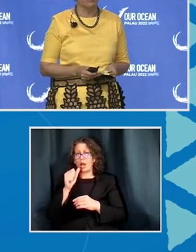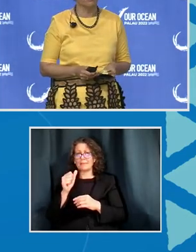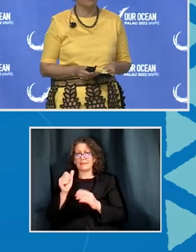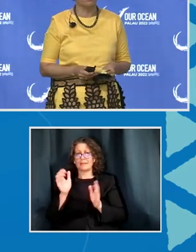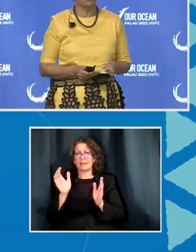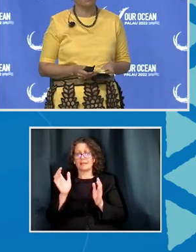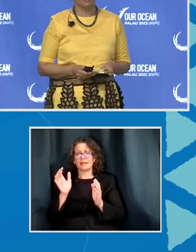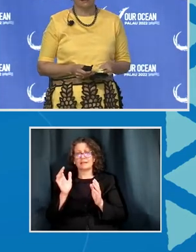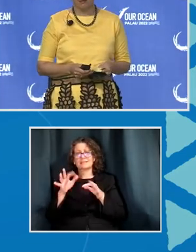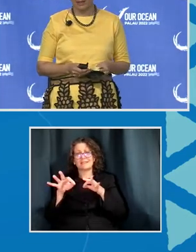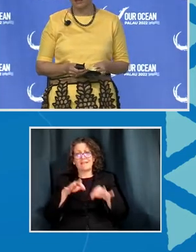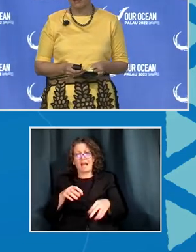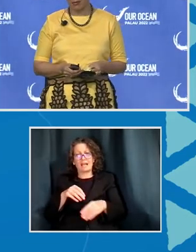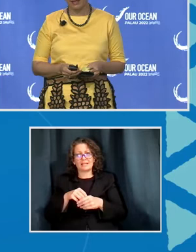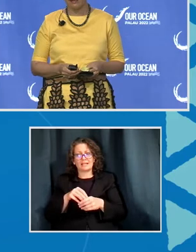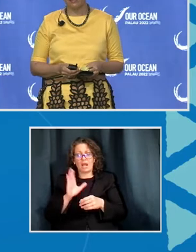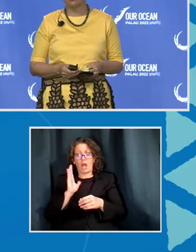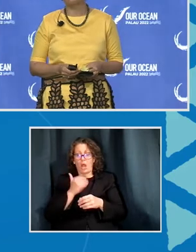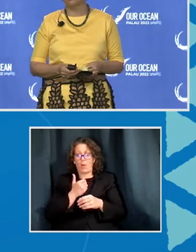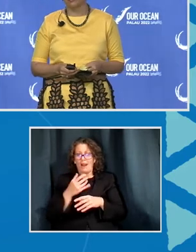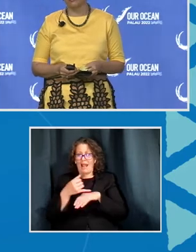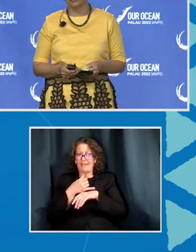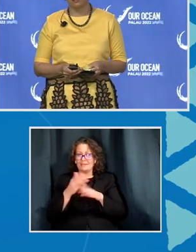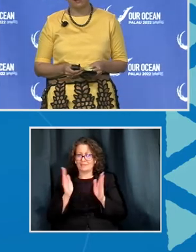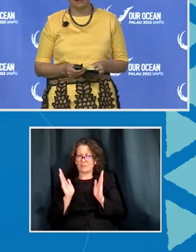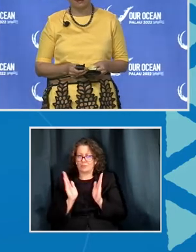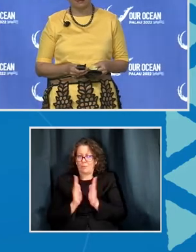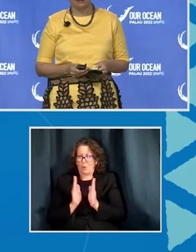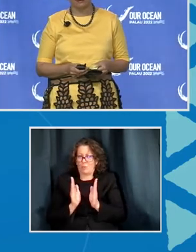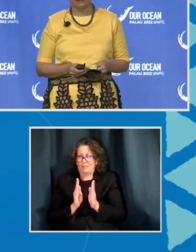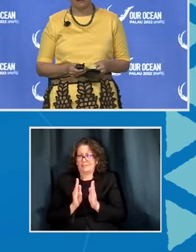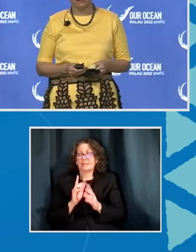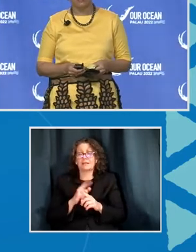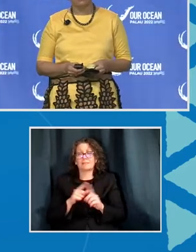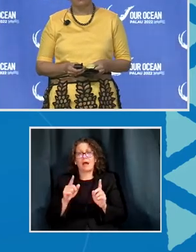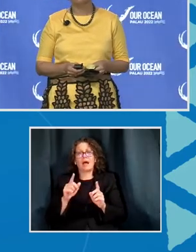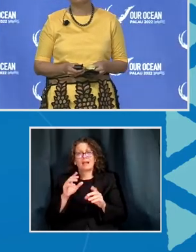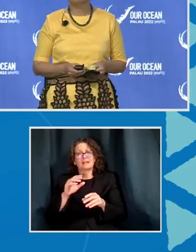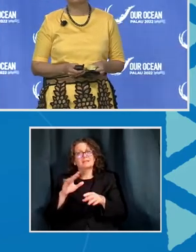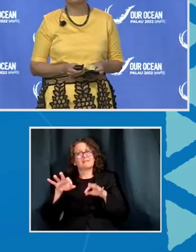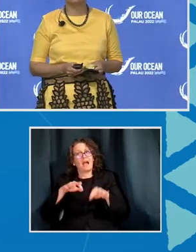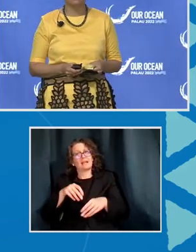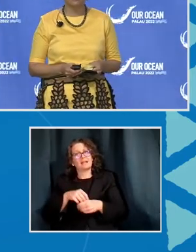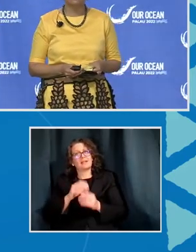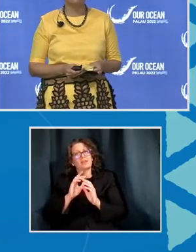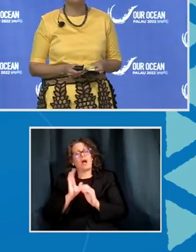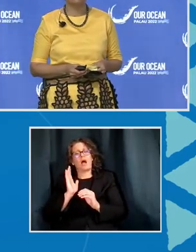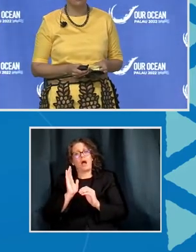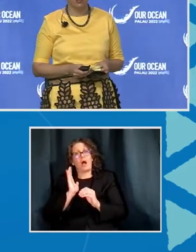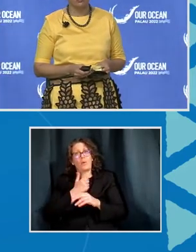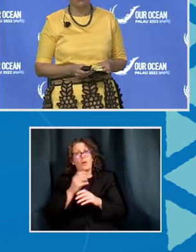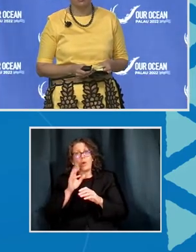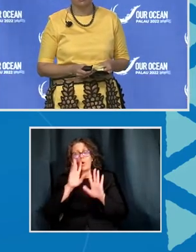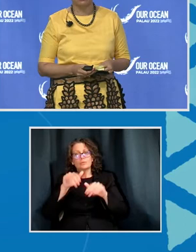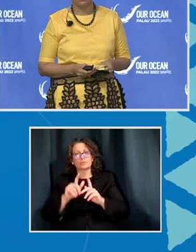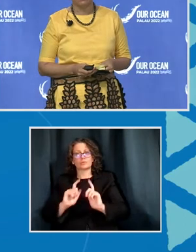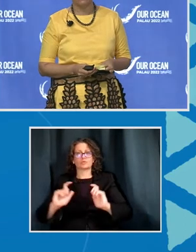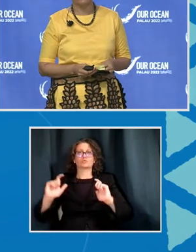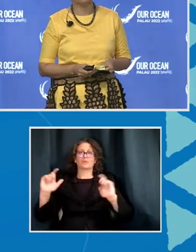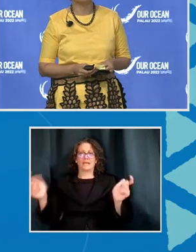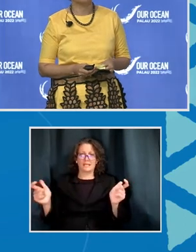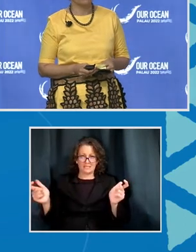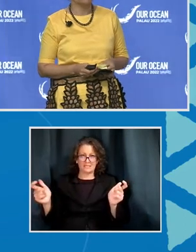of our islands, but in the greatness of our oceans. Our members are collectively responsible